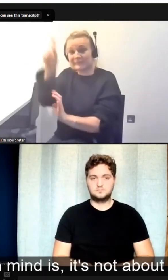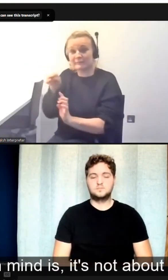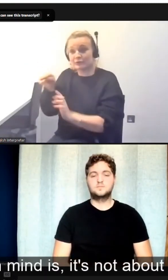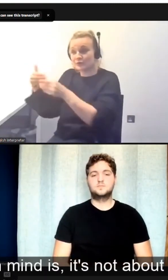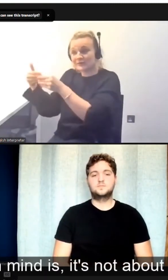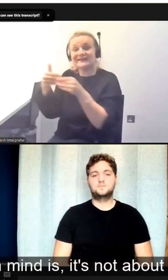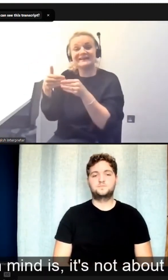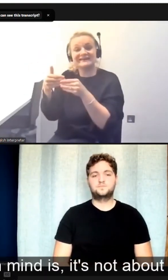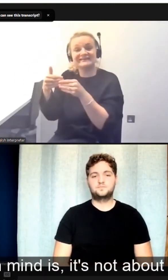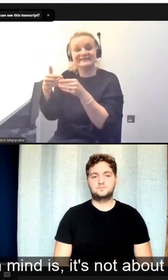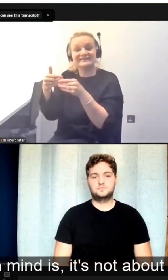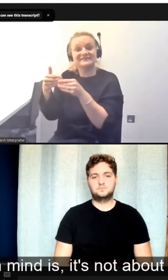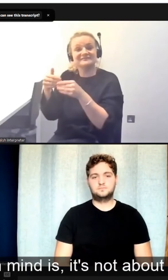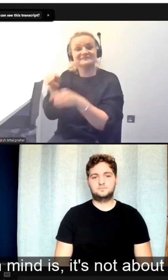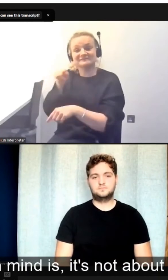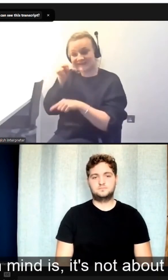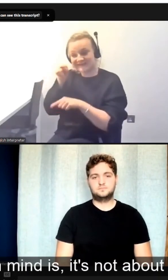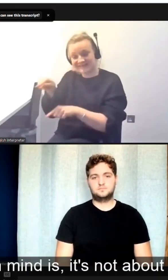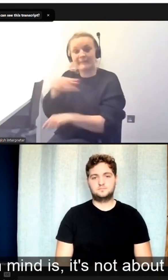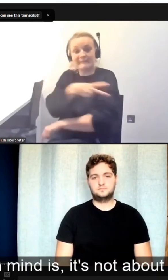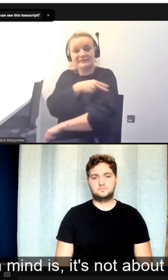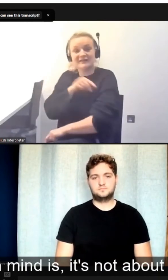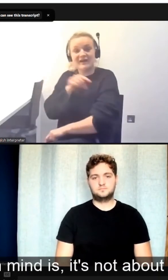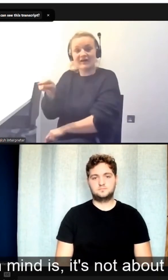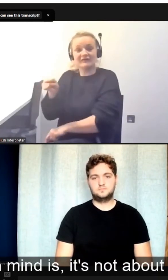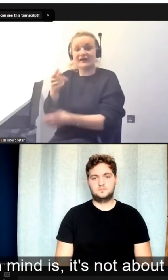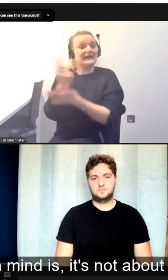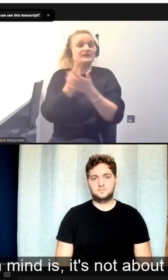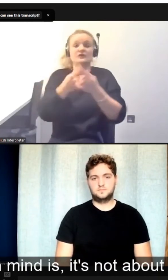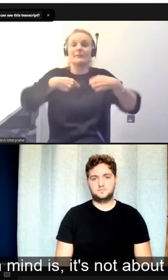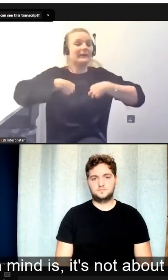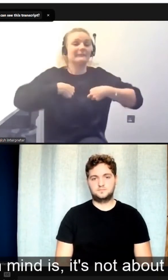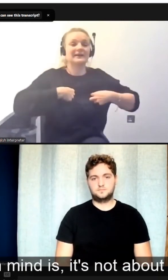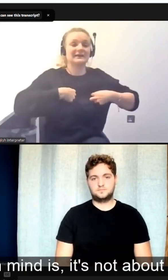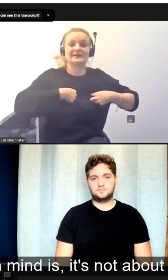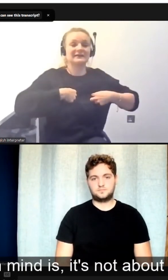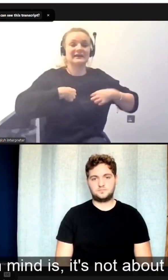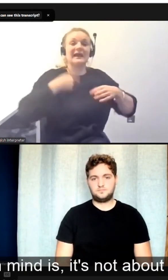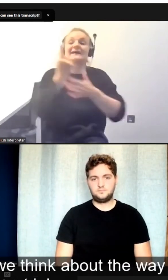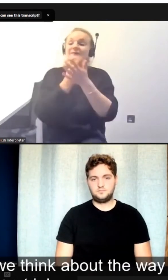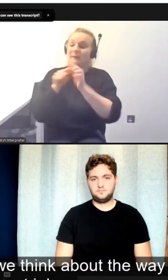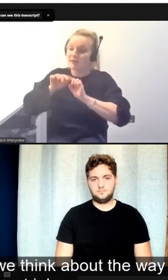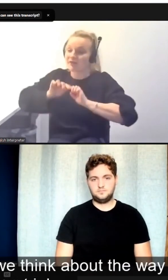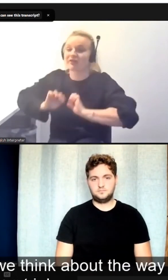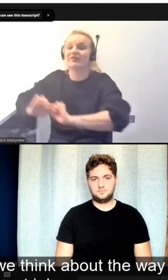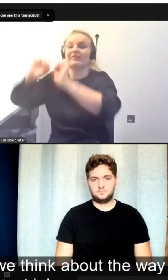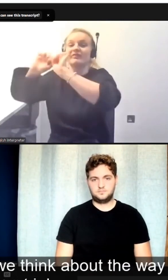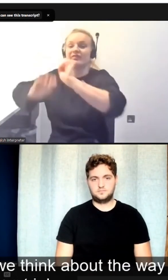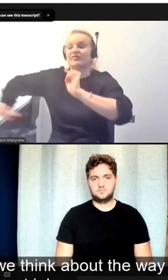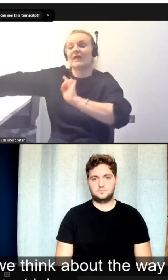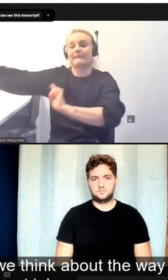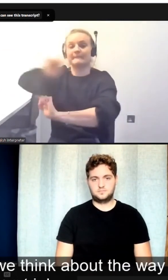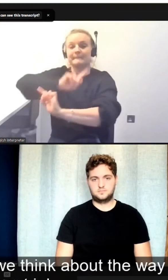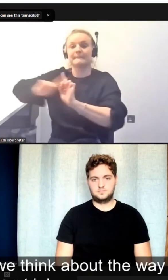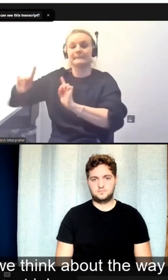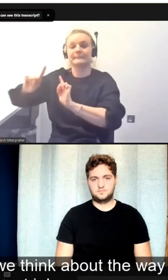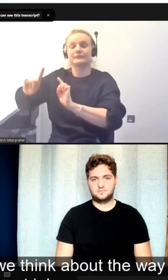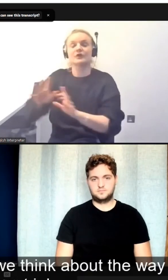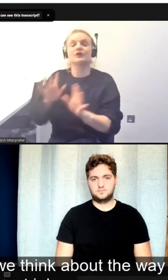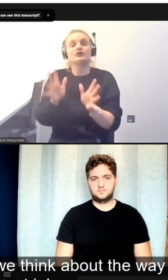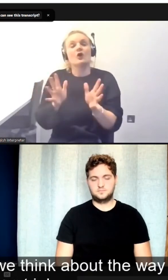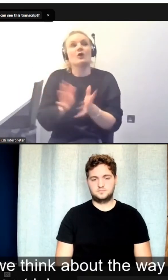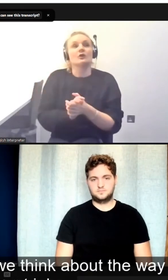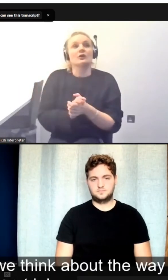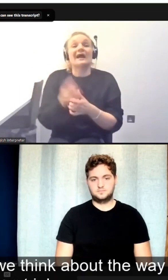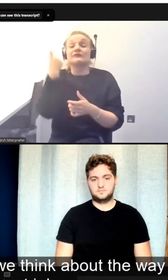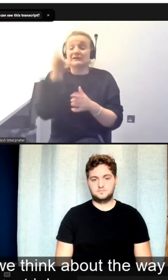always try to bear in mind is it's not about me. It's about them. But if we think about organizations, if we think about the way